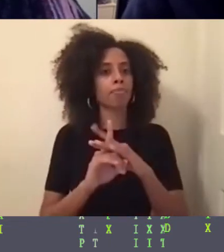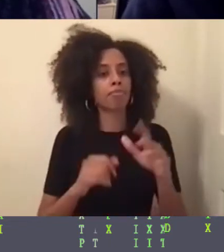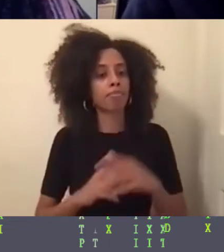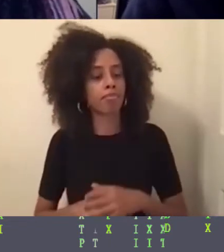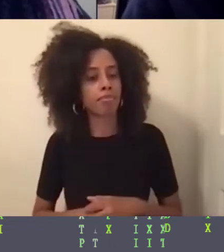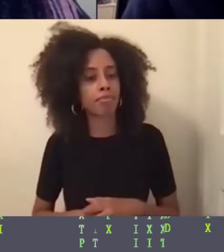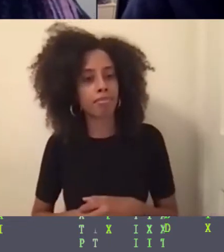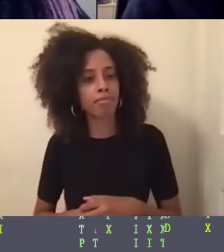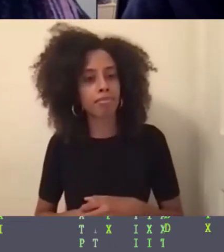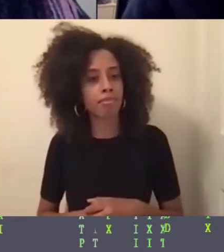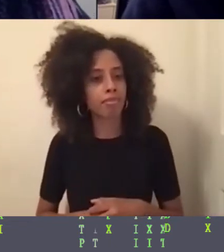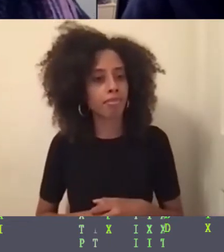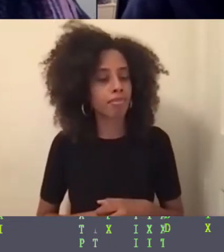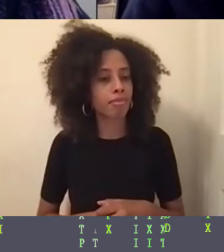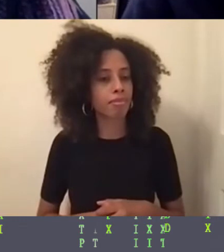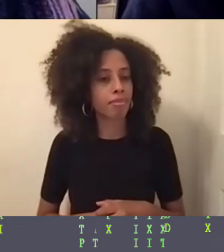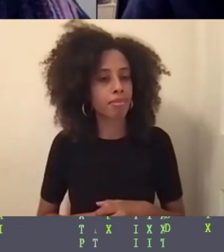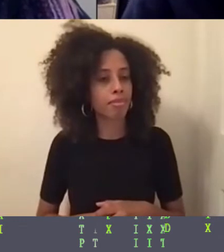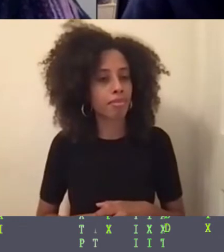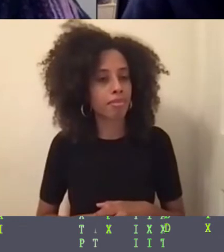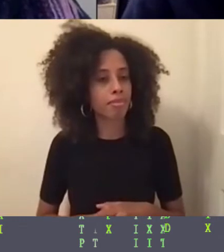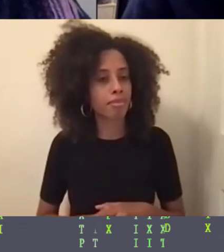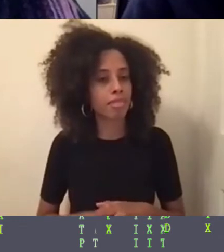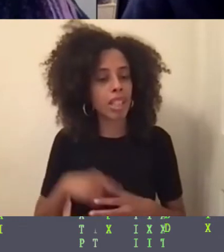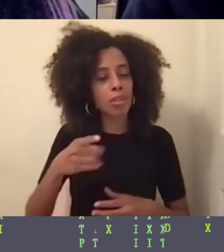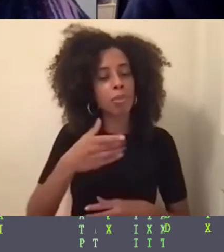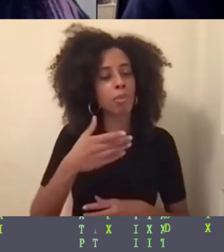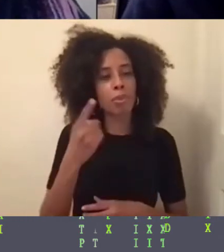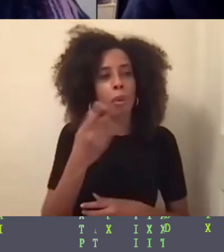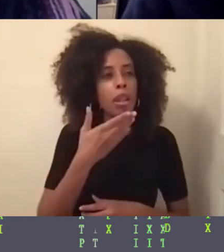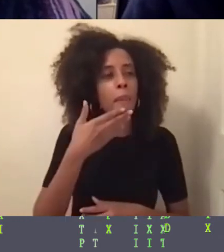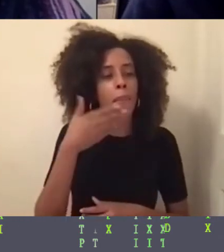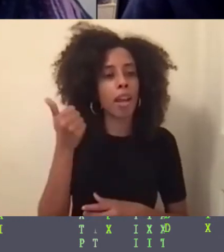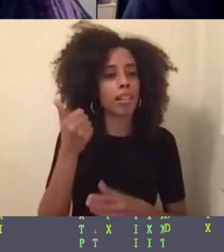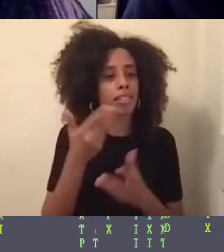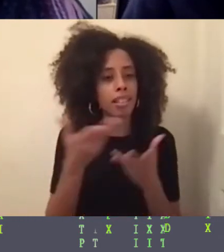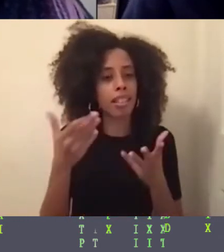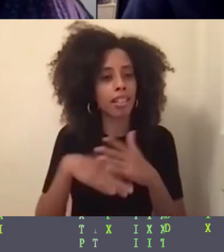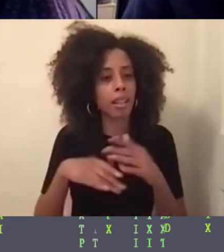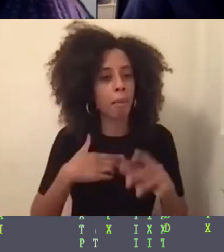it's been one of the best things in my career so far.